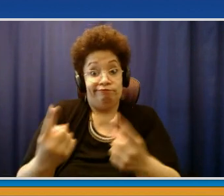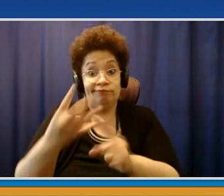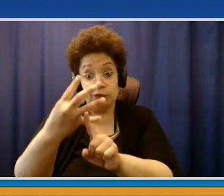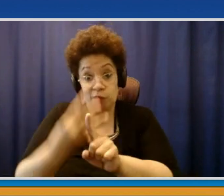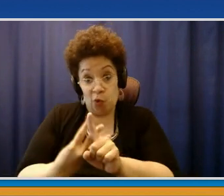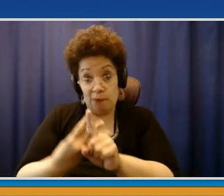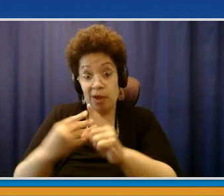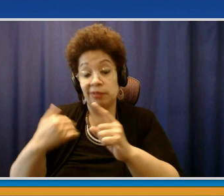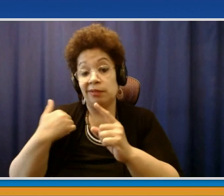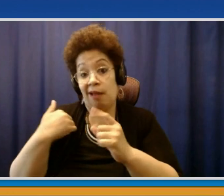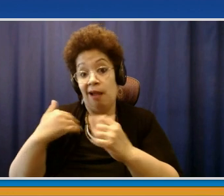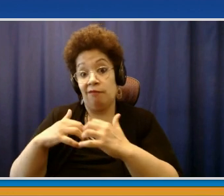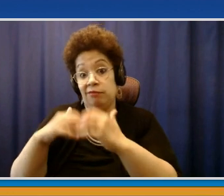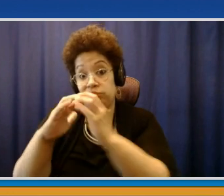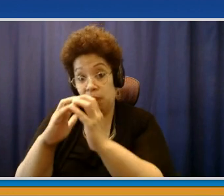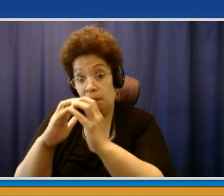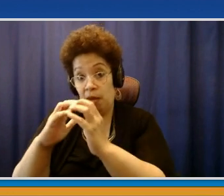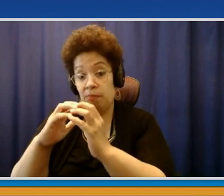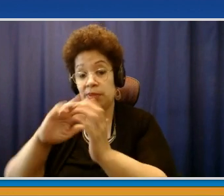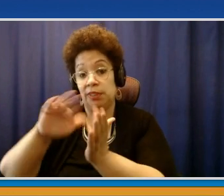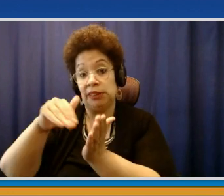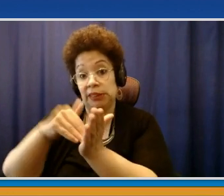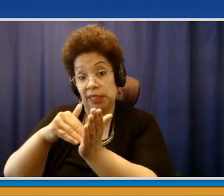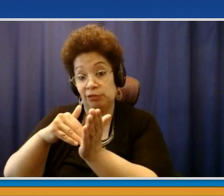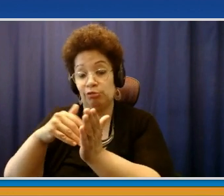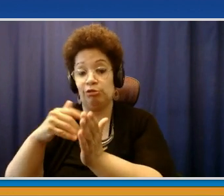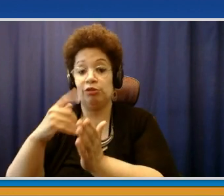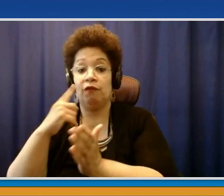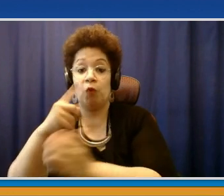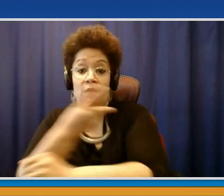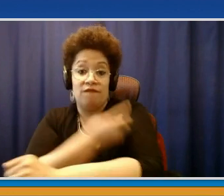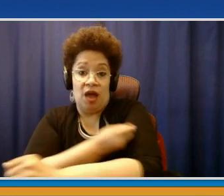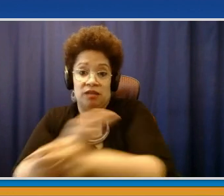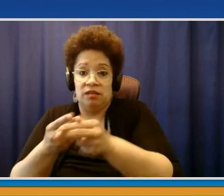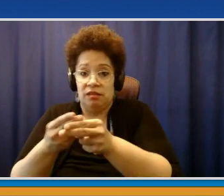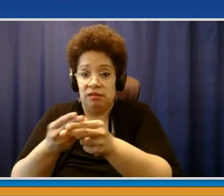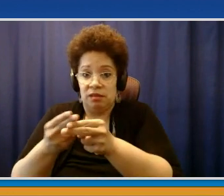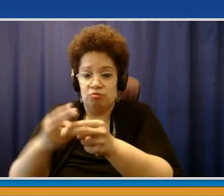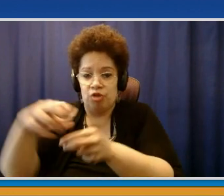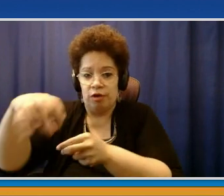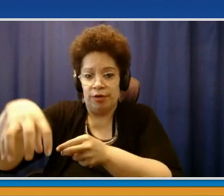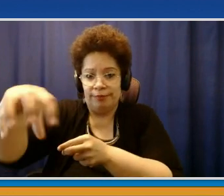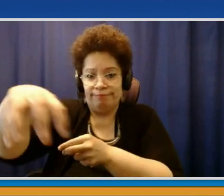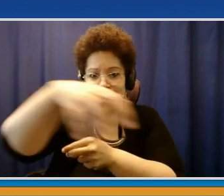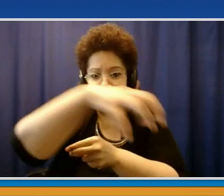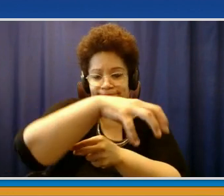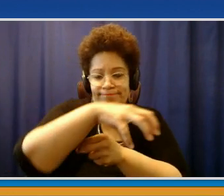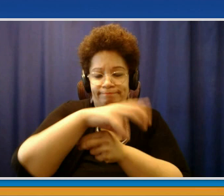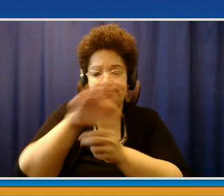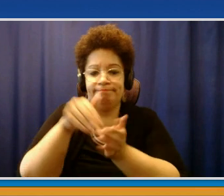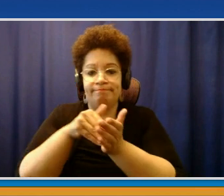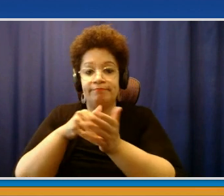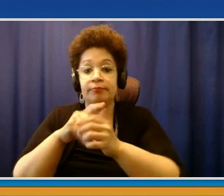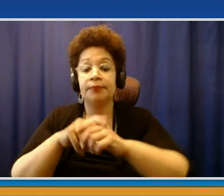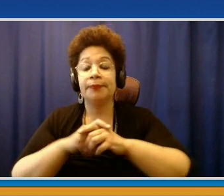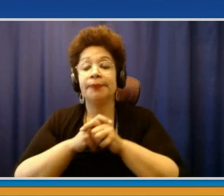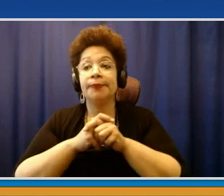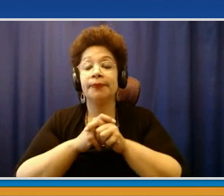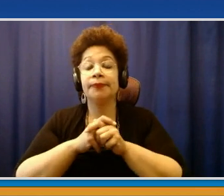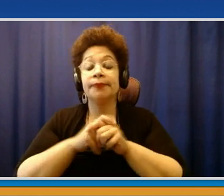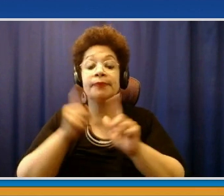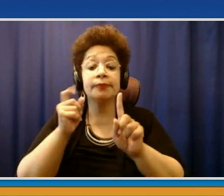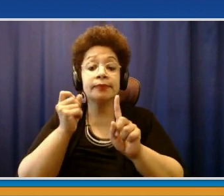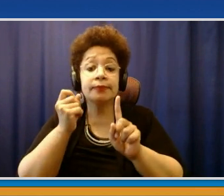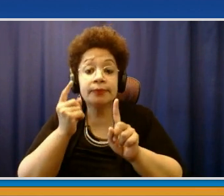two months. We have our clinics in White Plains and Greenberg. It's not realistic to expect people from North Salem or down in Pelham to drive